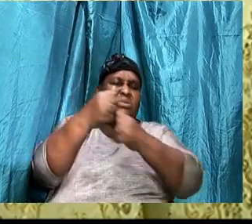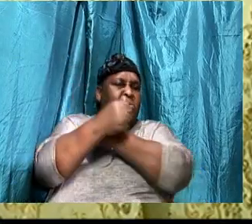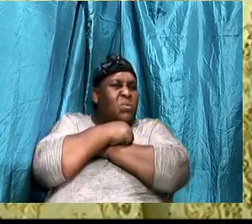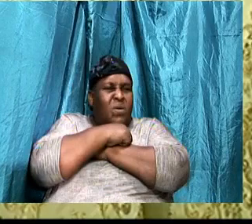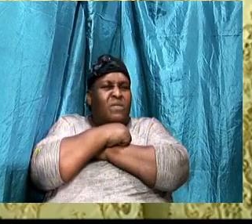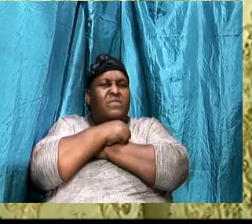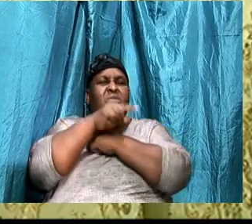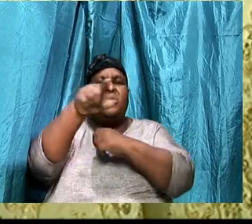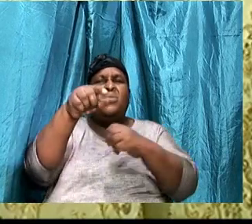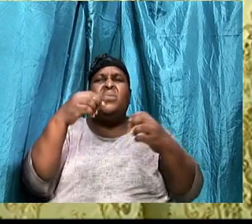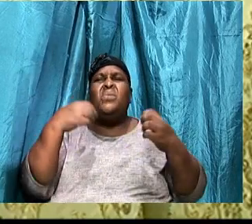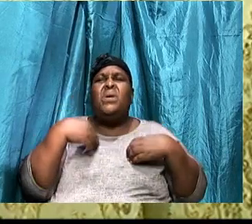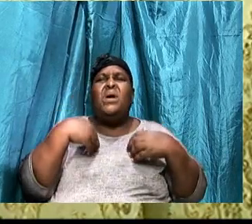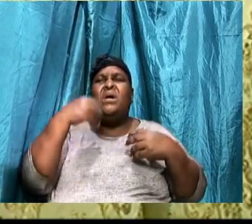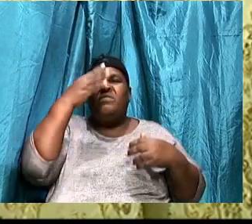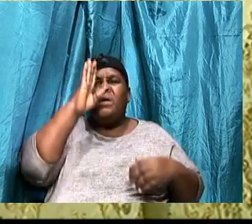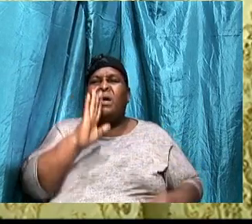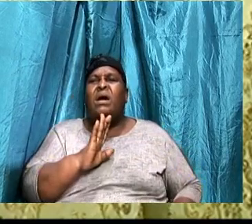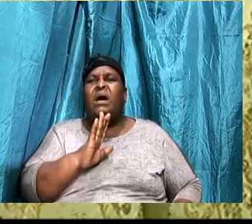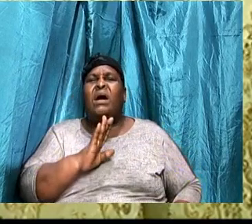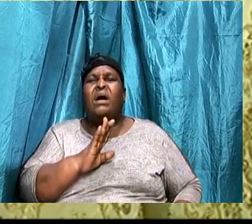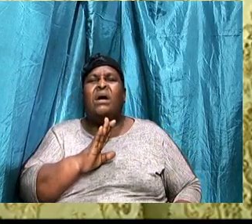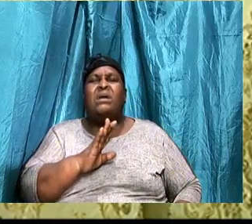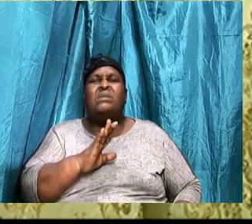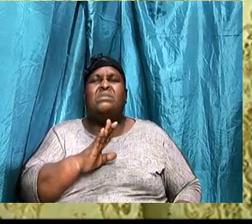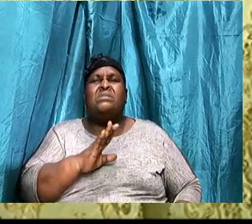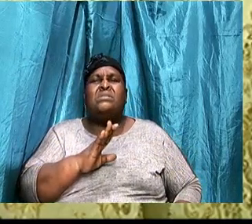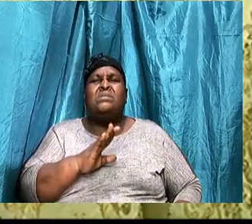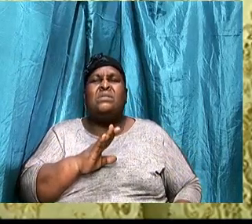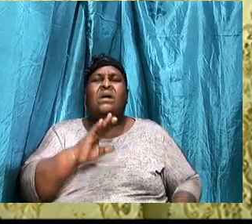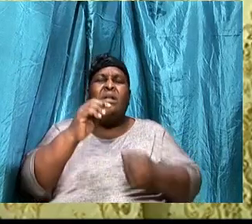A God, Who have this, Agape love for you,